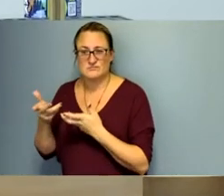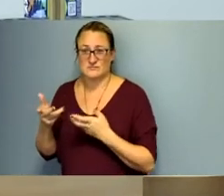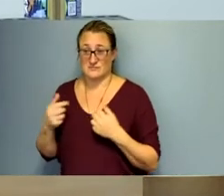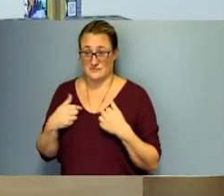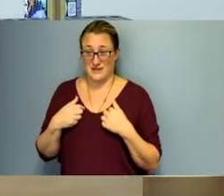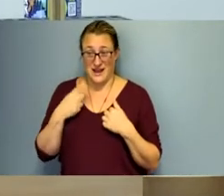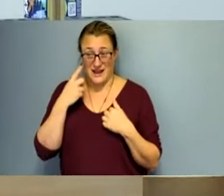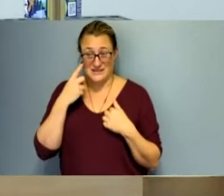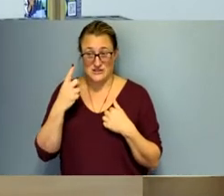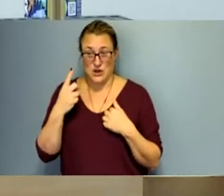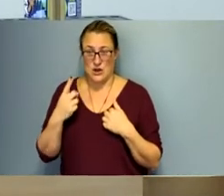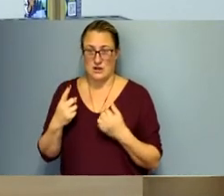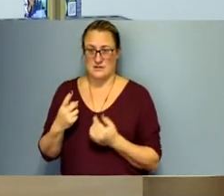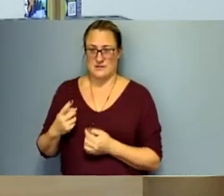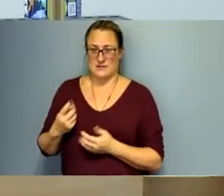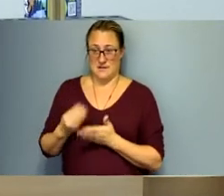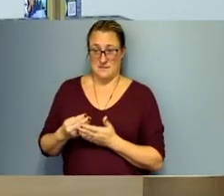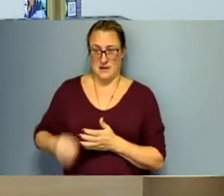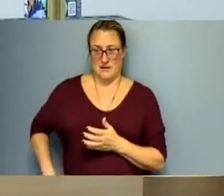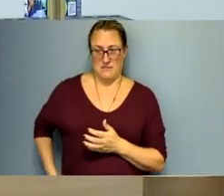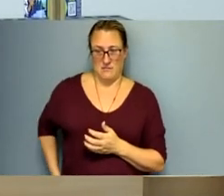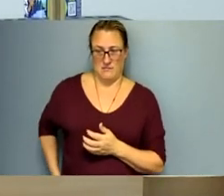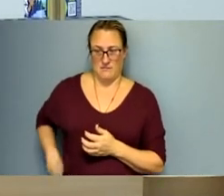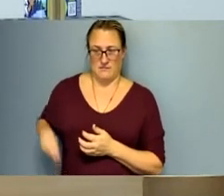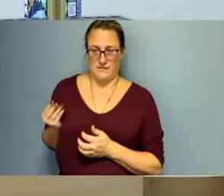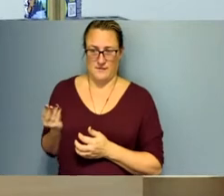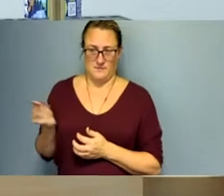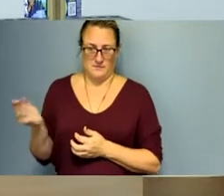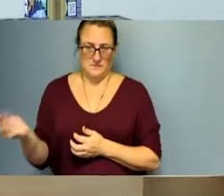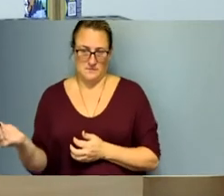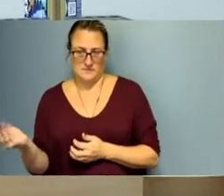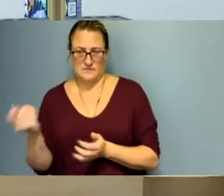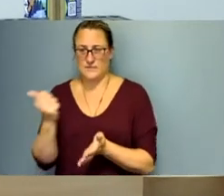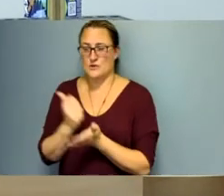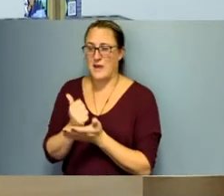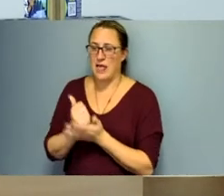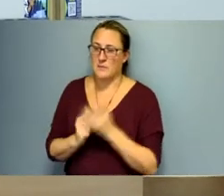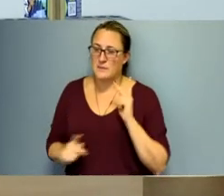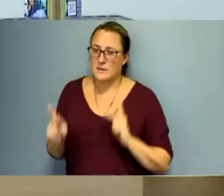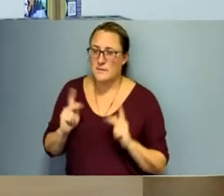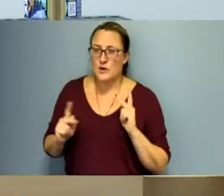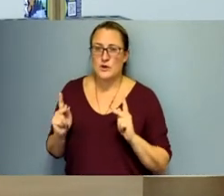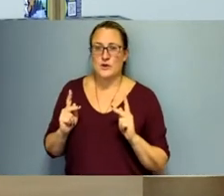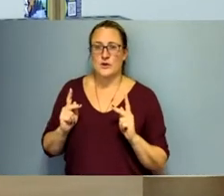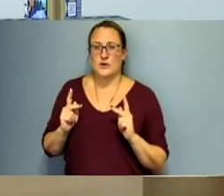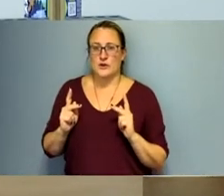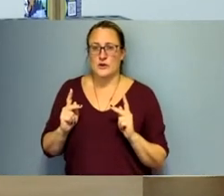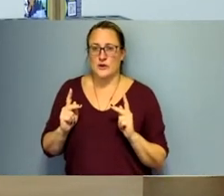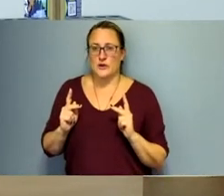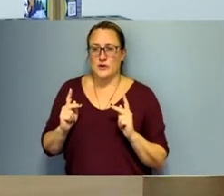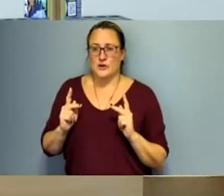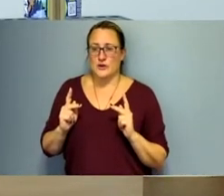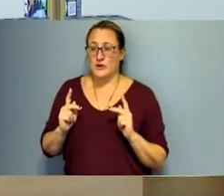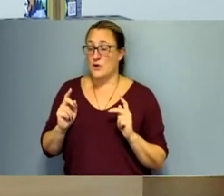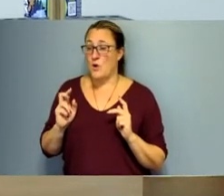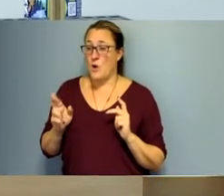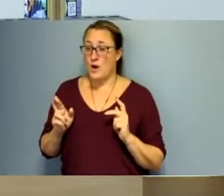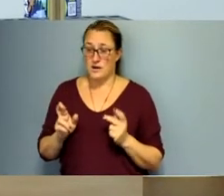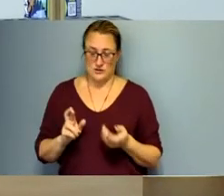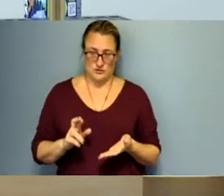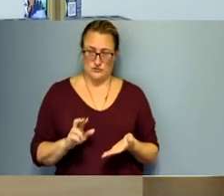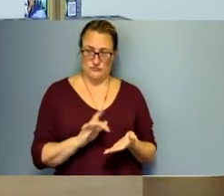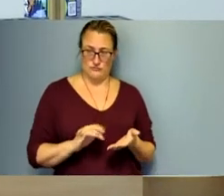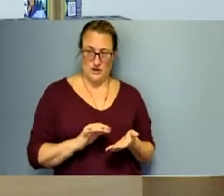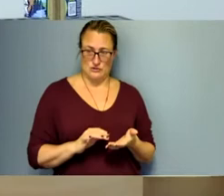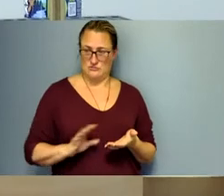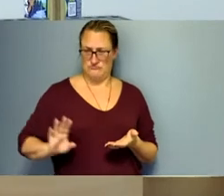do it she would take money out of her back pocket and hand them hand the money would go to the register and said you know you